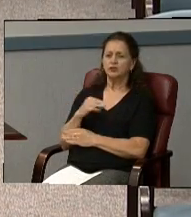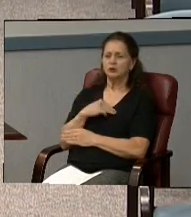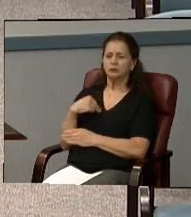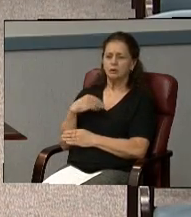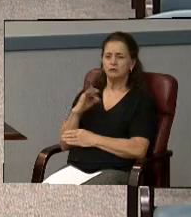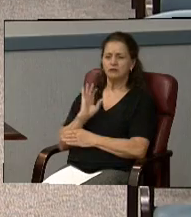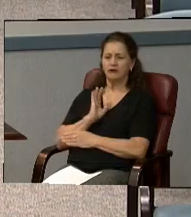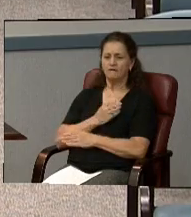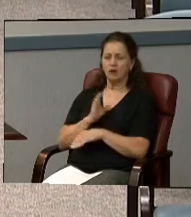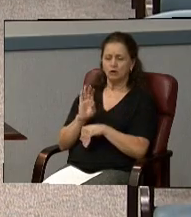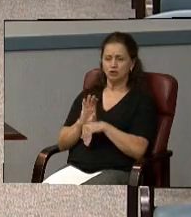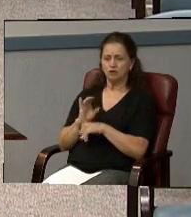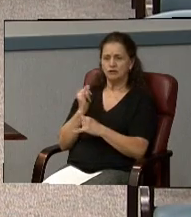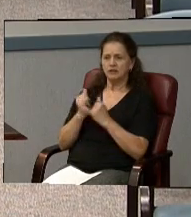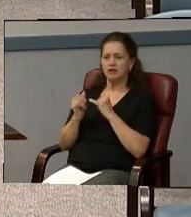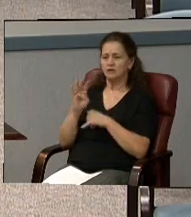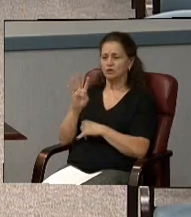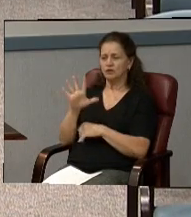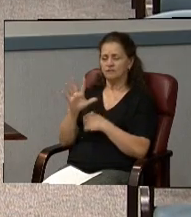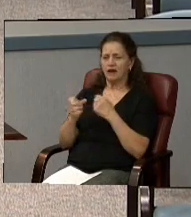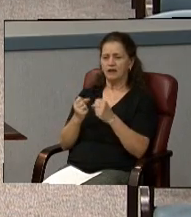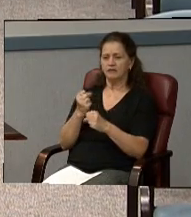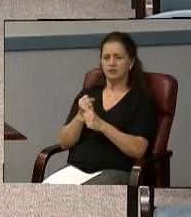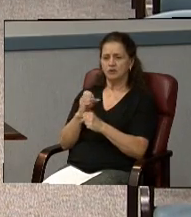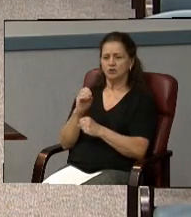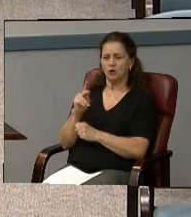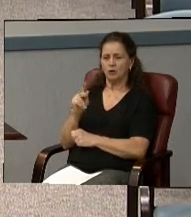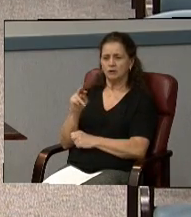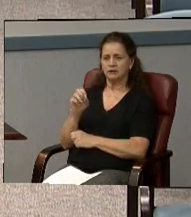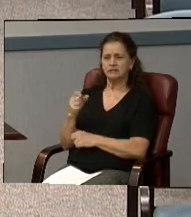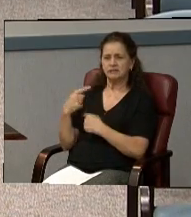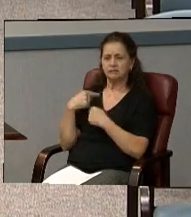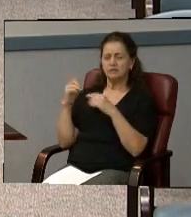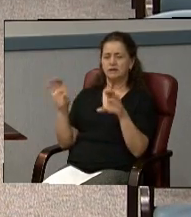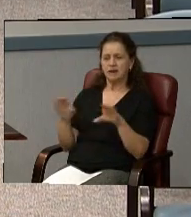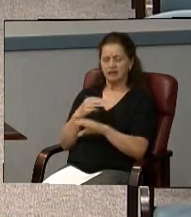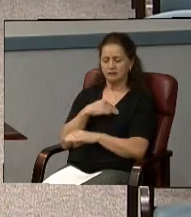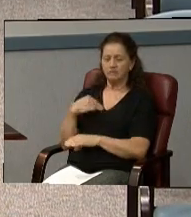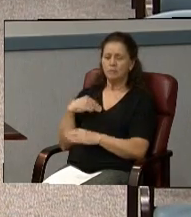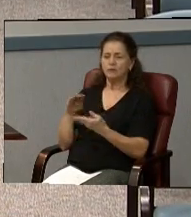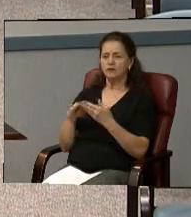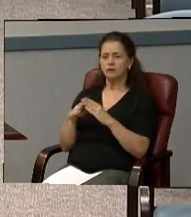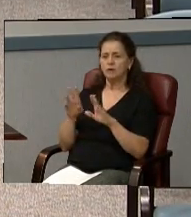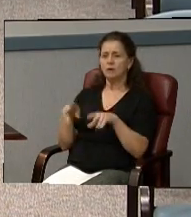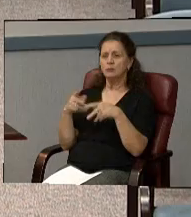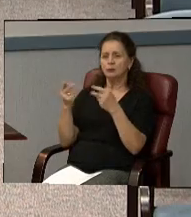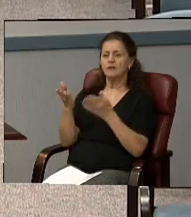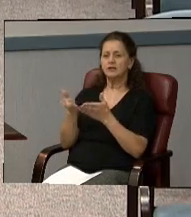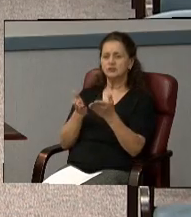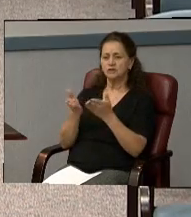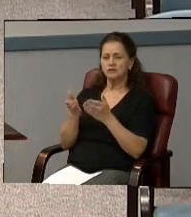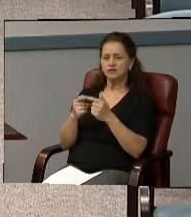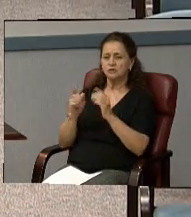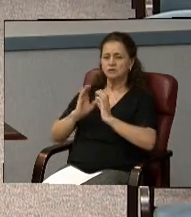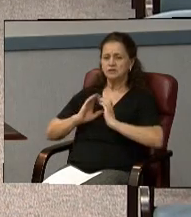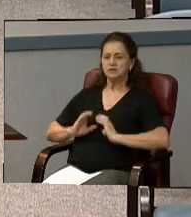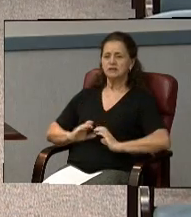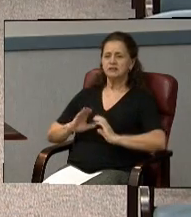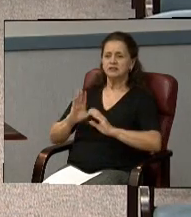For the past 45 years, Oakland's has been an active member of the community by providing services to the citizens of Laurel.